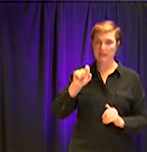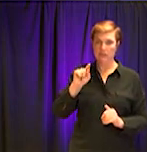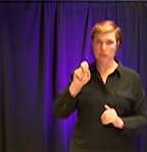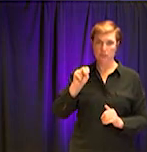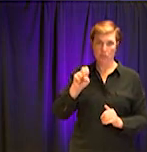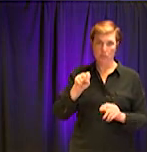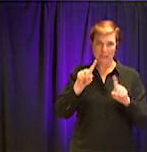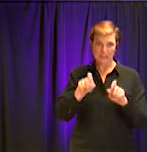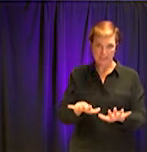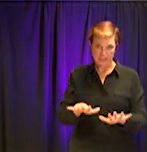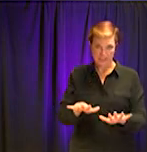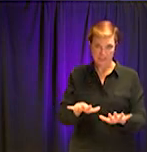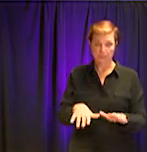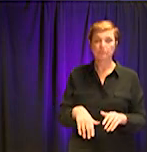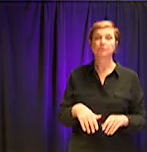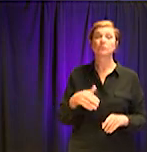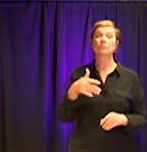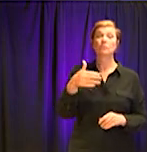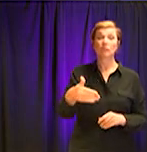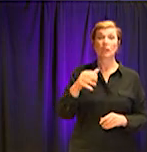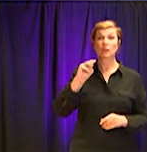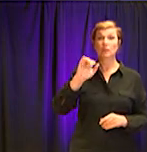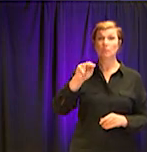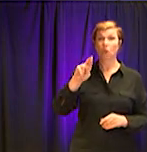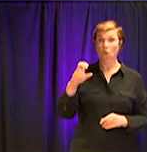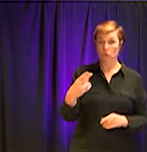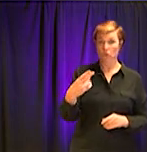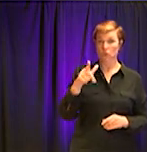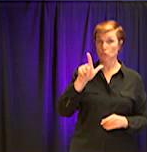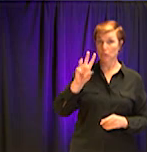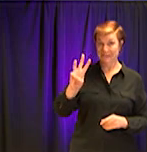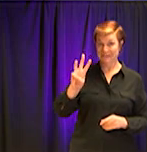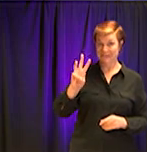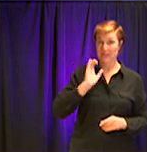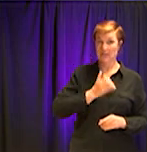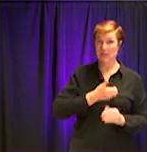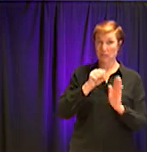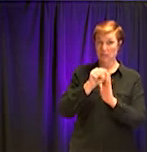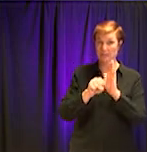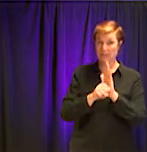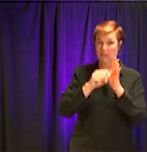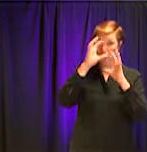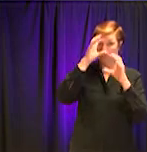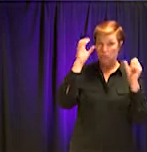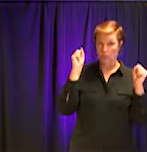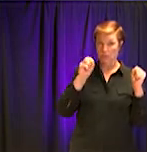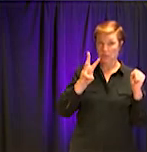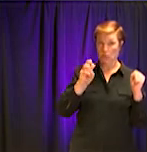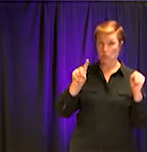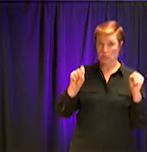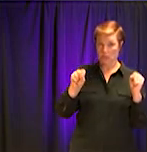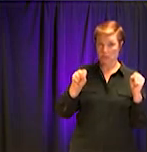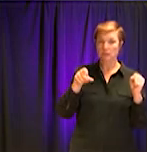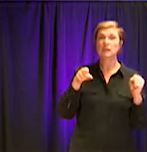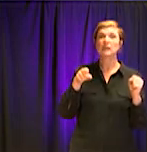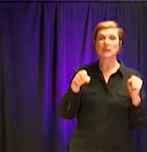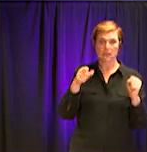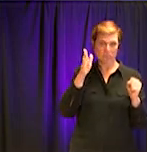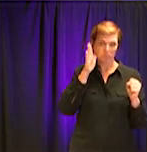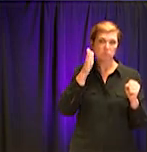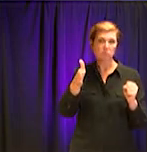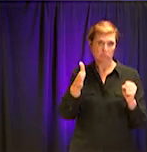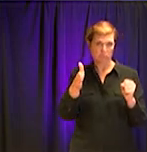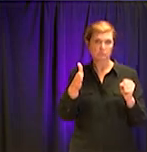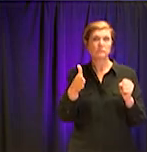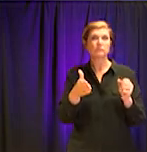And on March 26th, State Superintendent Richard Woods would be taking a waiver to the State Board of Education